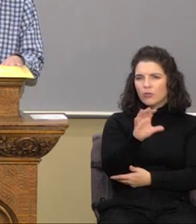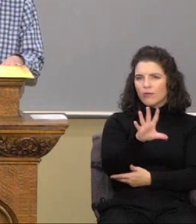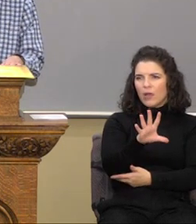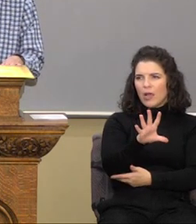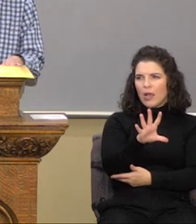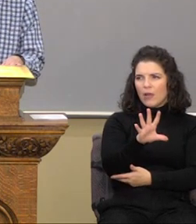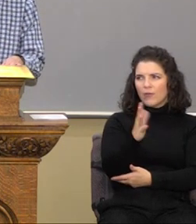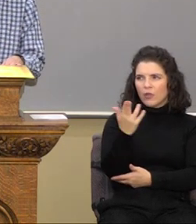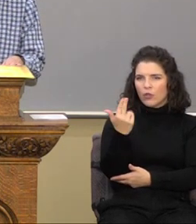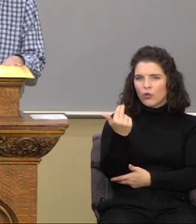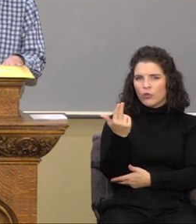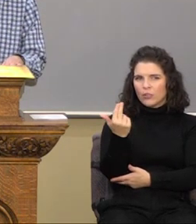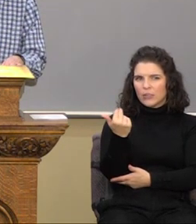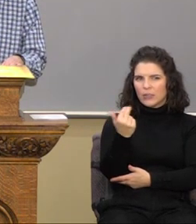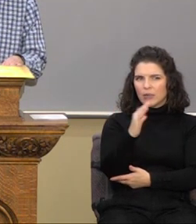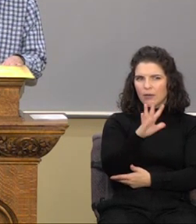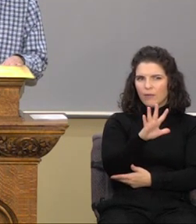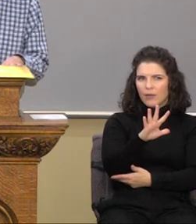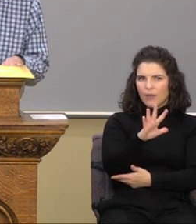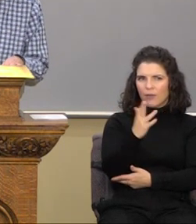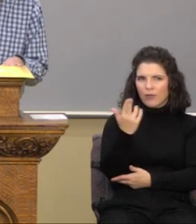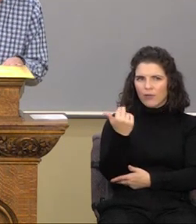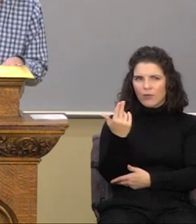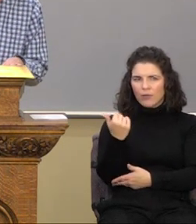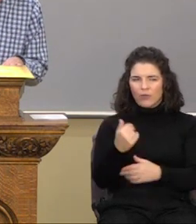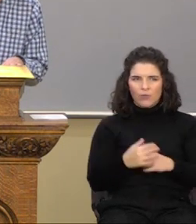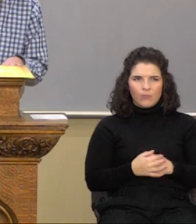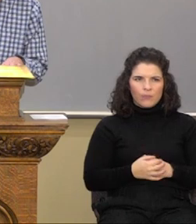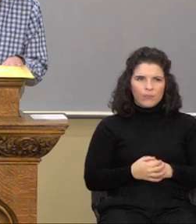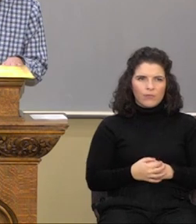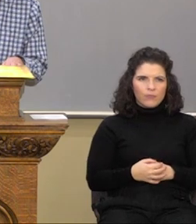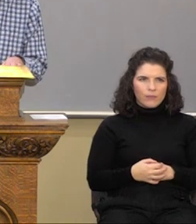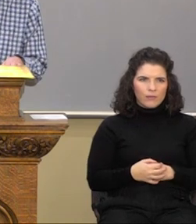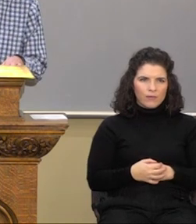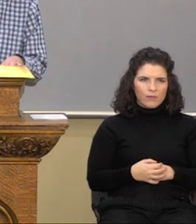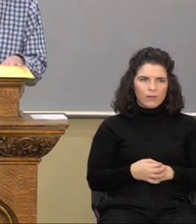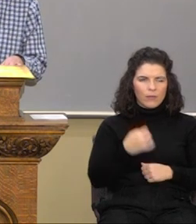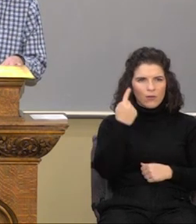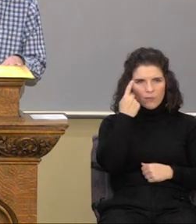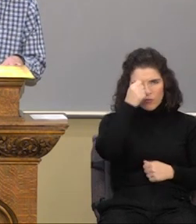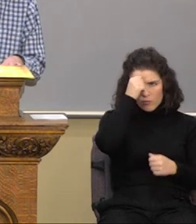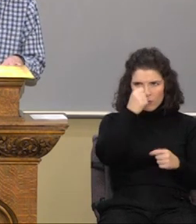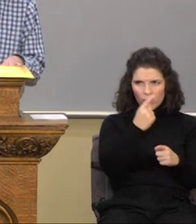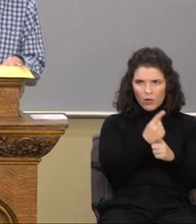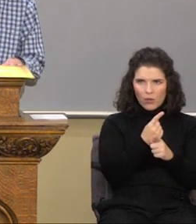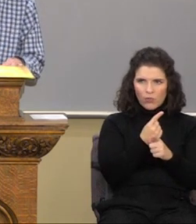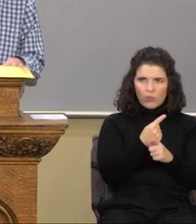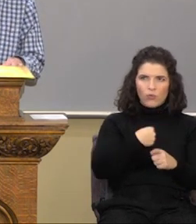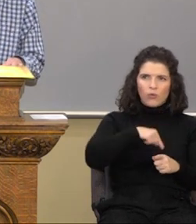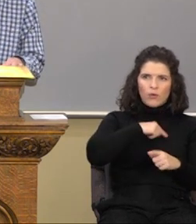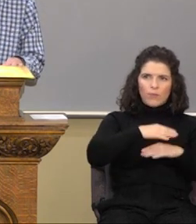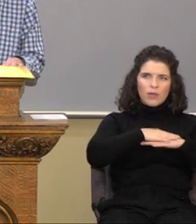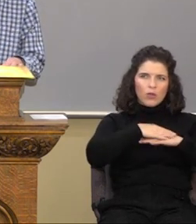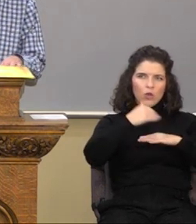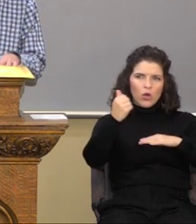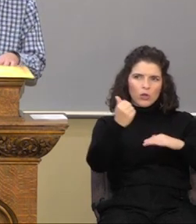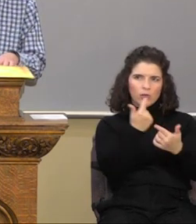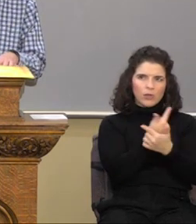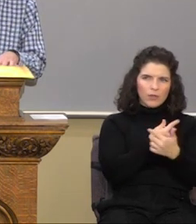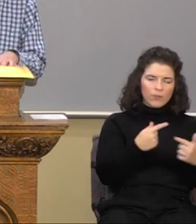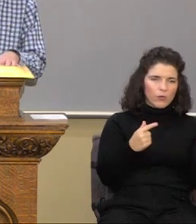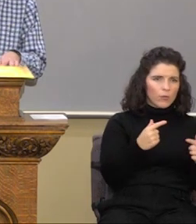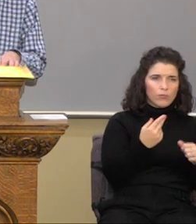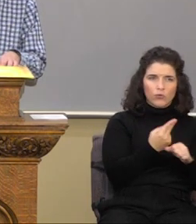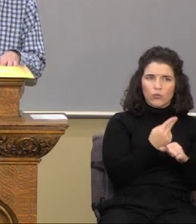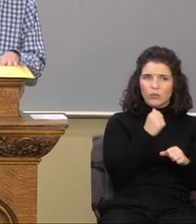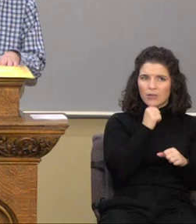chapter five, verse 13. For brethren, ye have been called unto liberty, only use not liberty